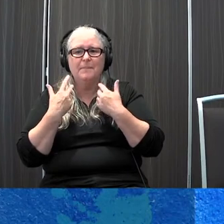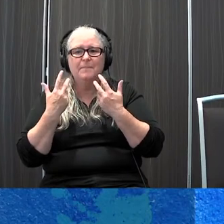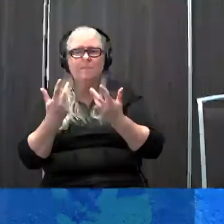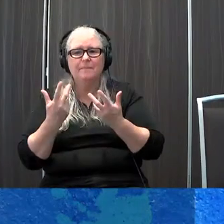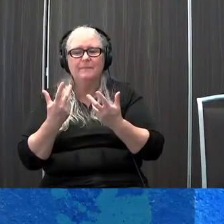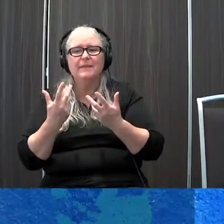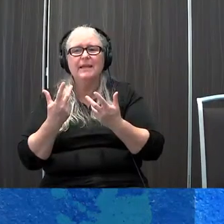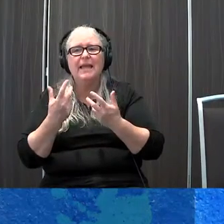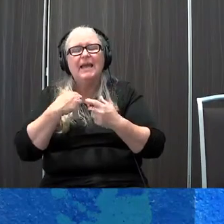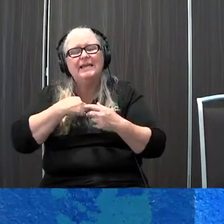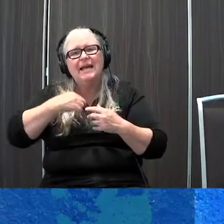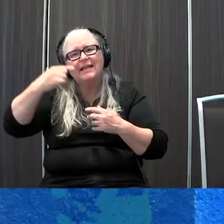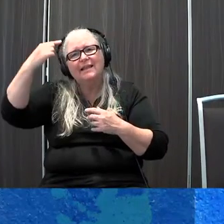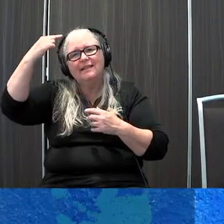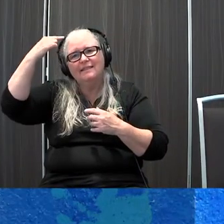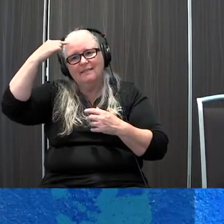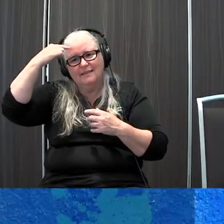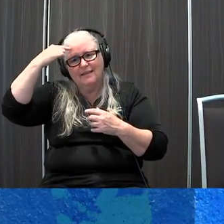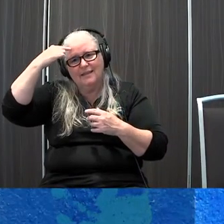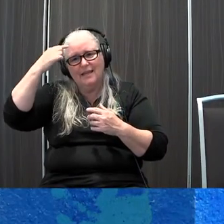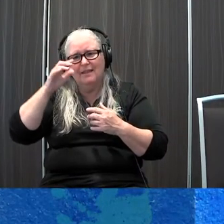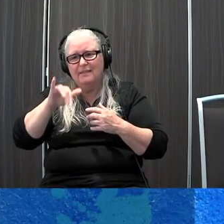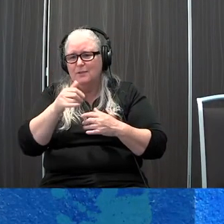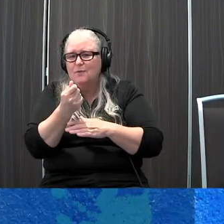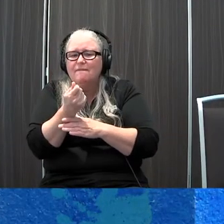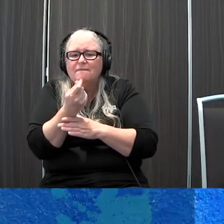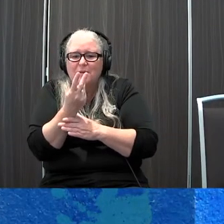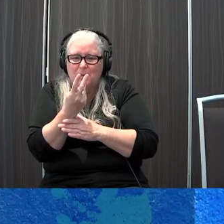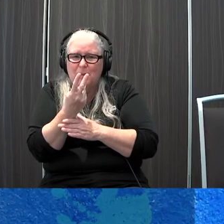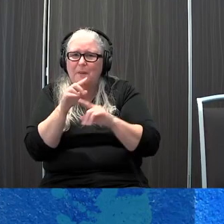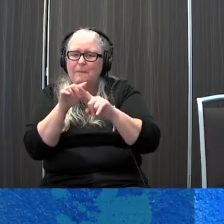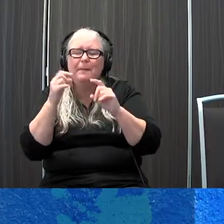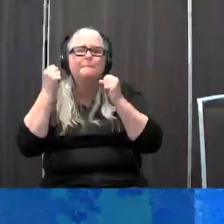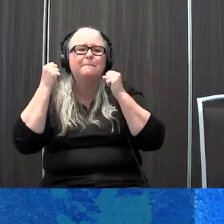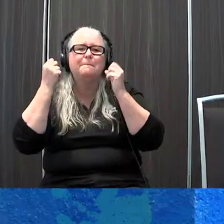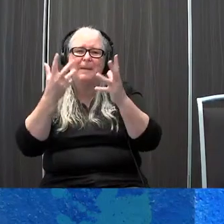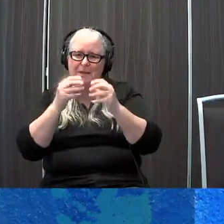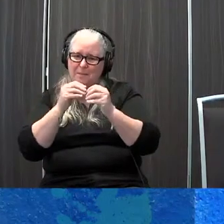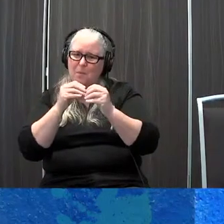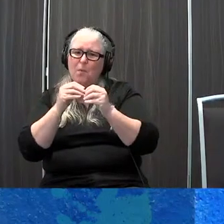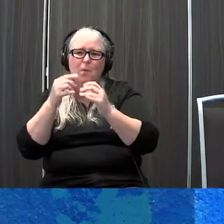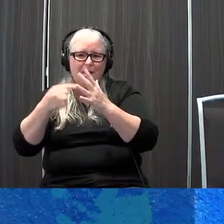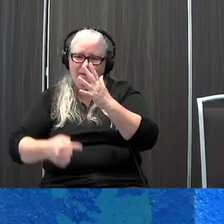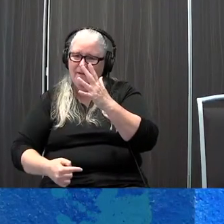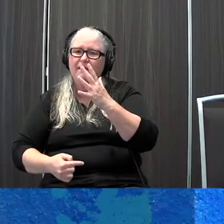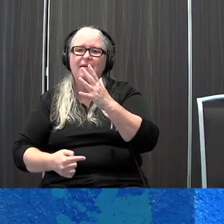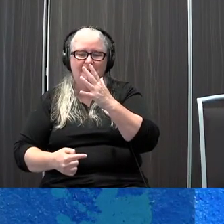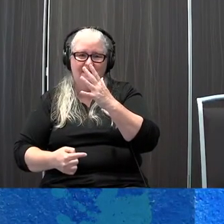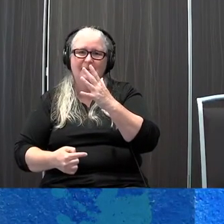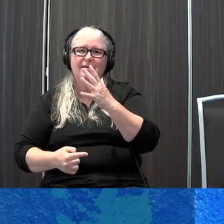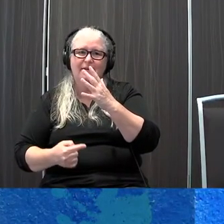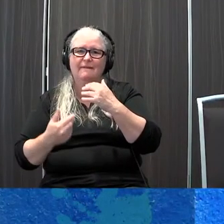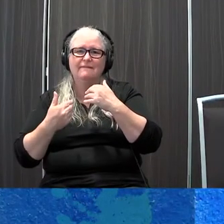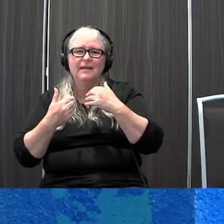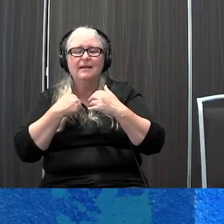believe that these are just a few there are many more out there I do really enjoy